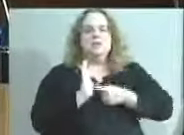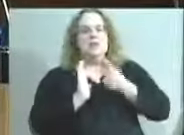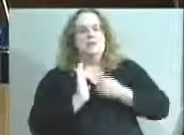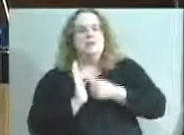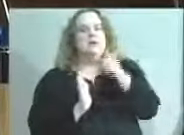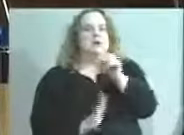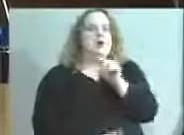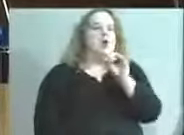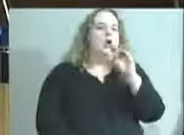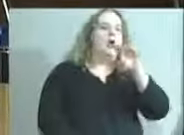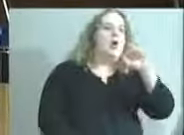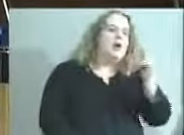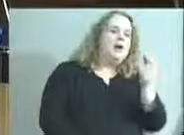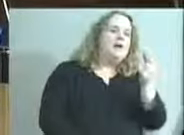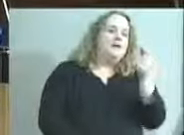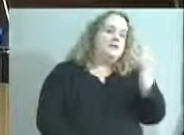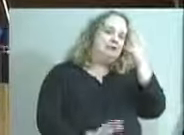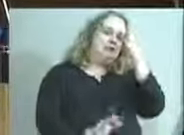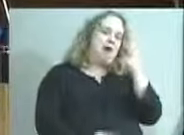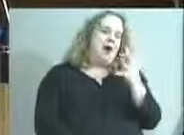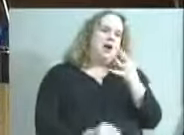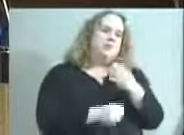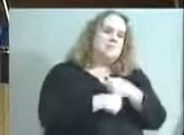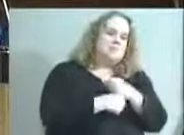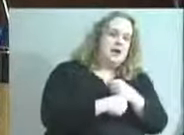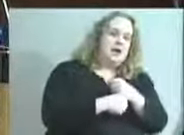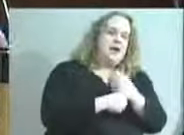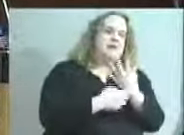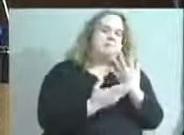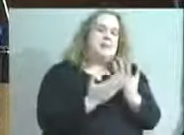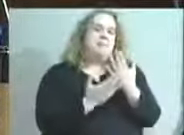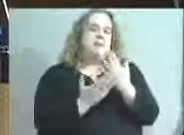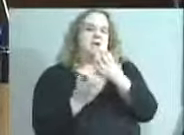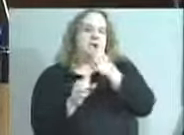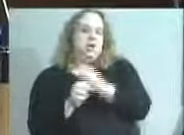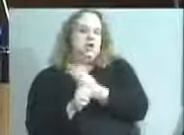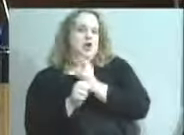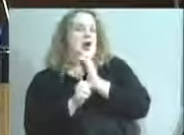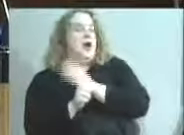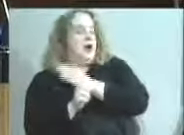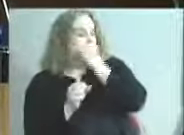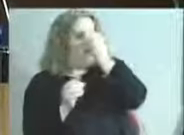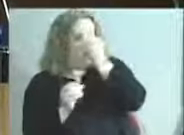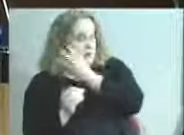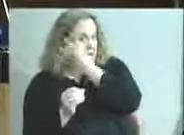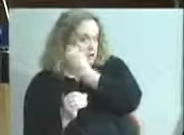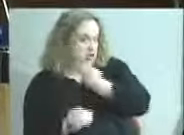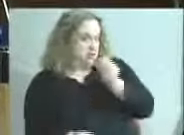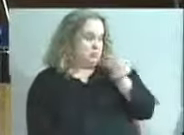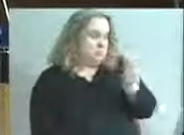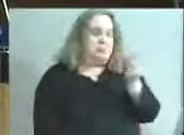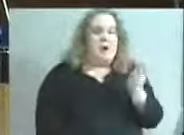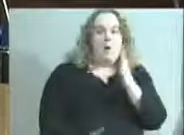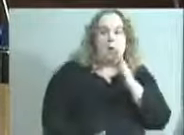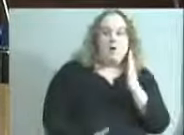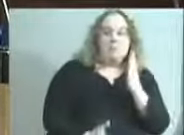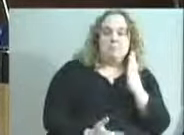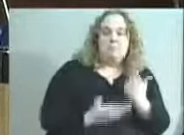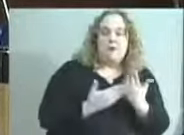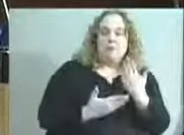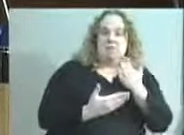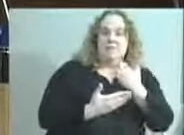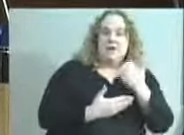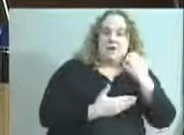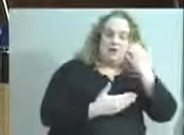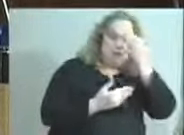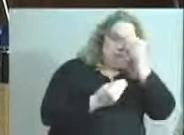decisions that are made might benefit from the wealth of information that we have within, you know, at our fingertips. And it's – I wish I can take